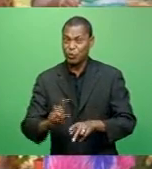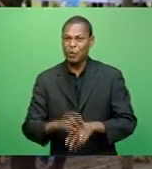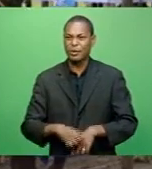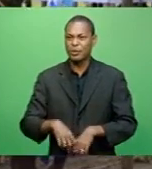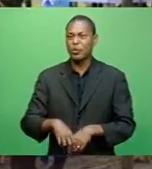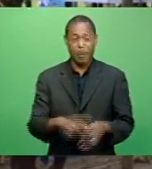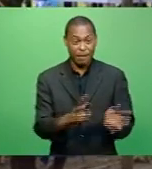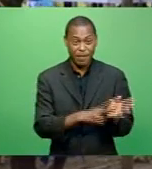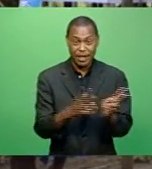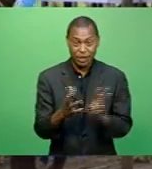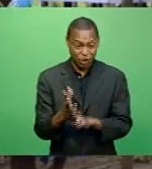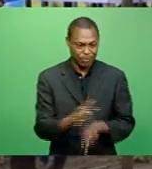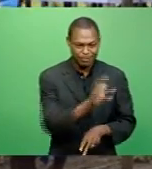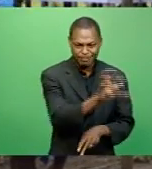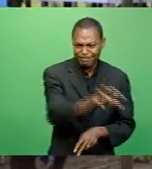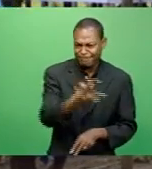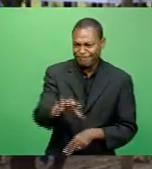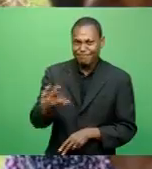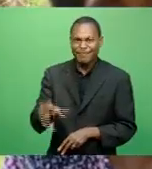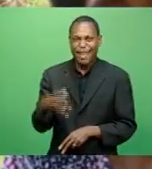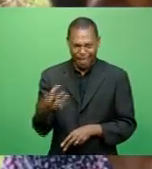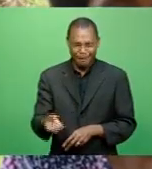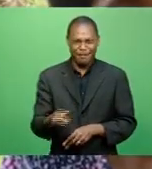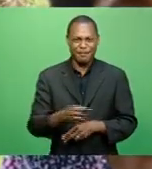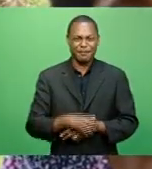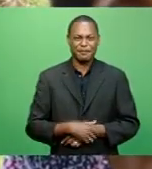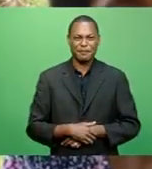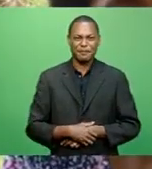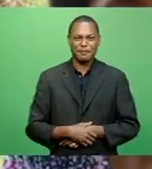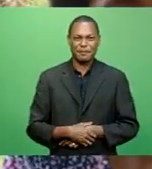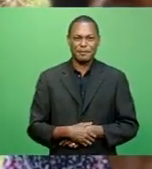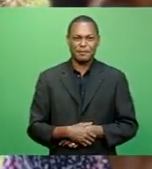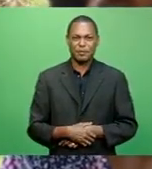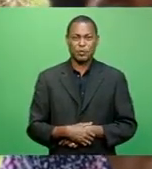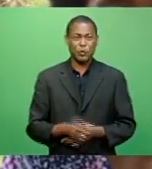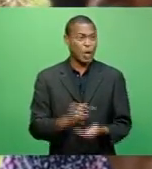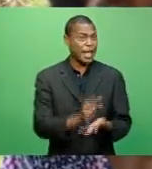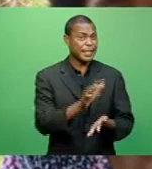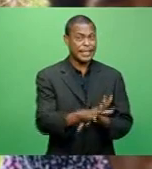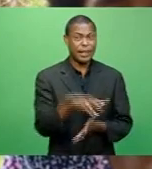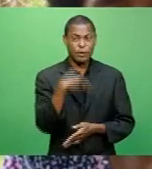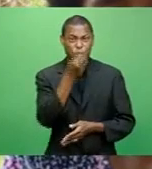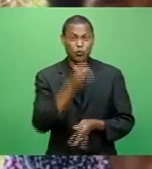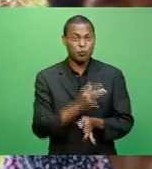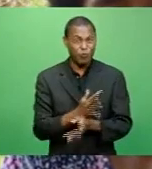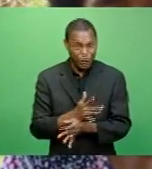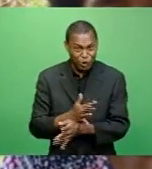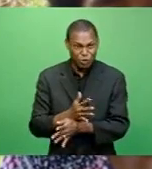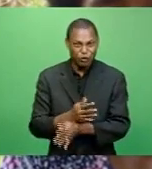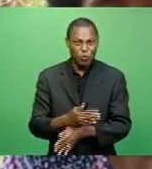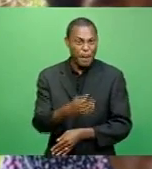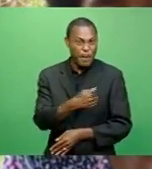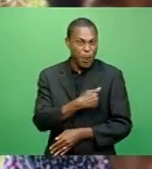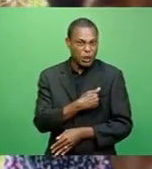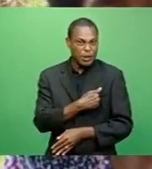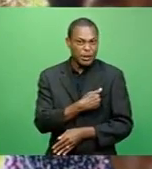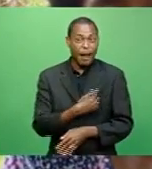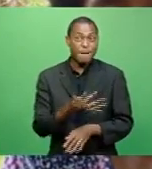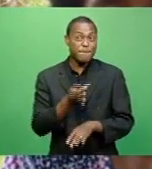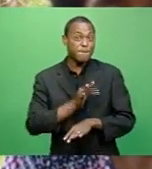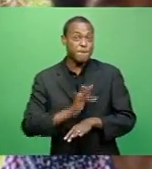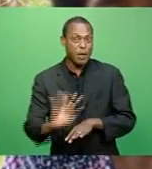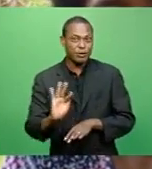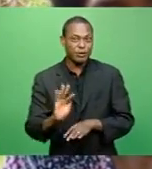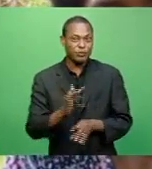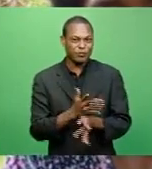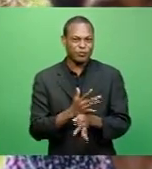villages have roadside stalls. We sell fish parcel here in the morning and fresh fish in the afternoon. We